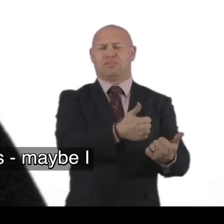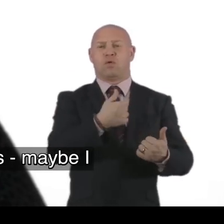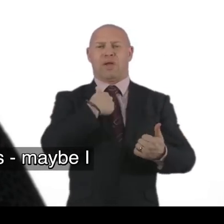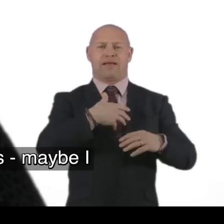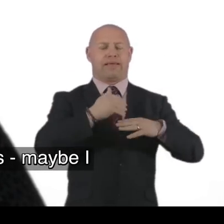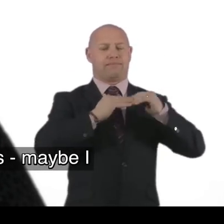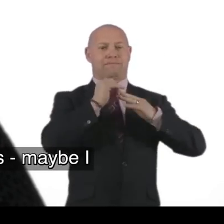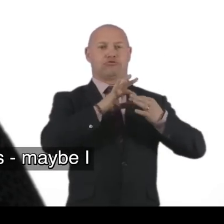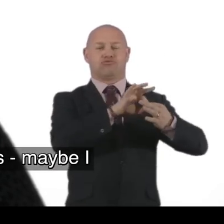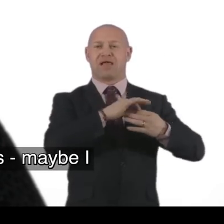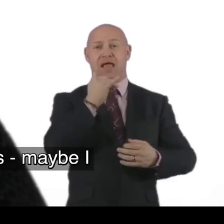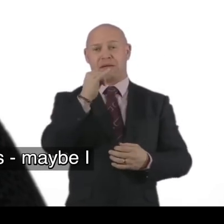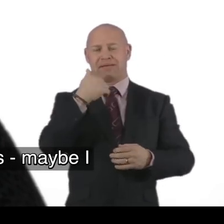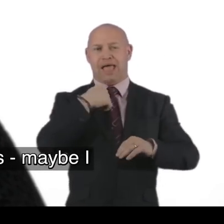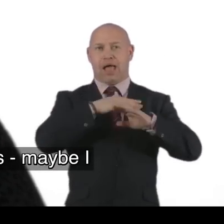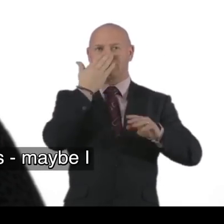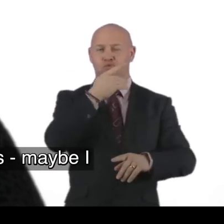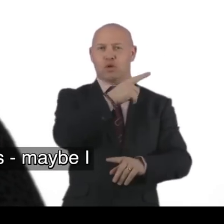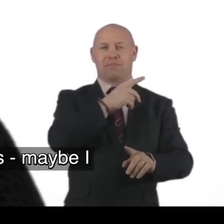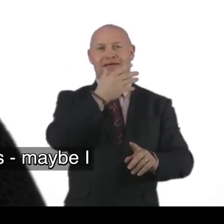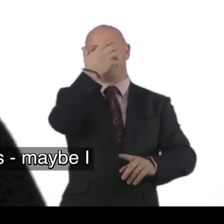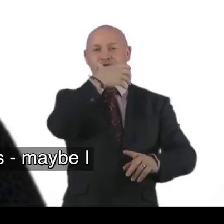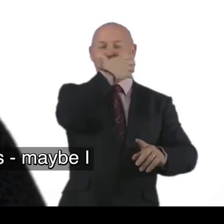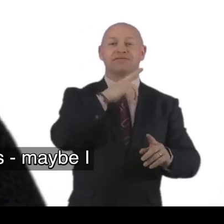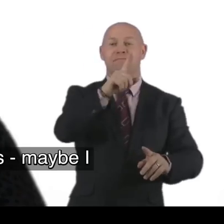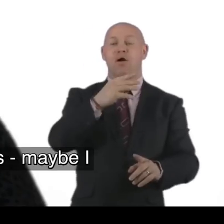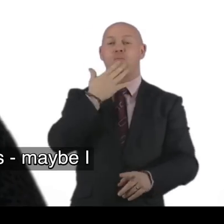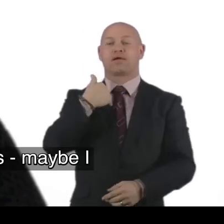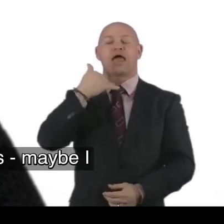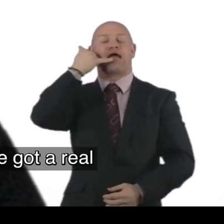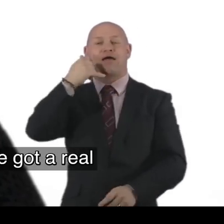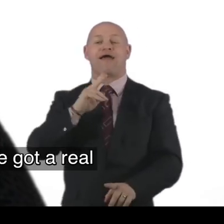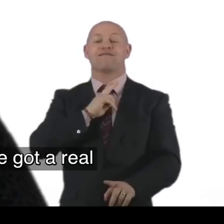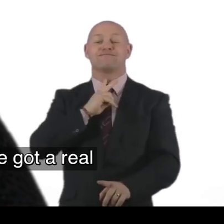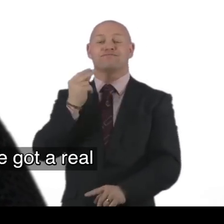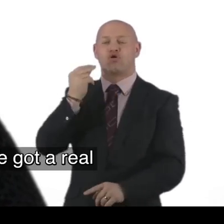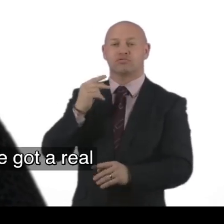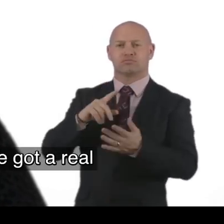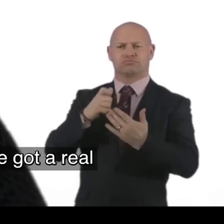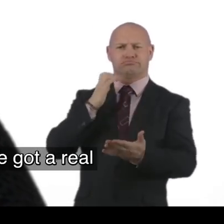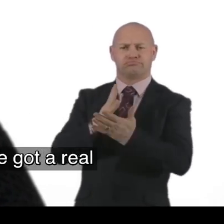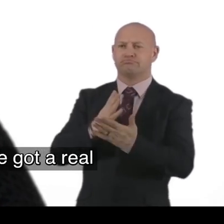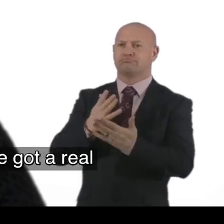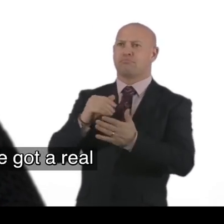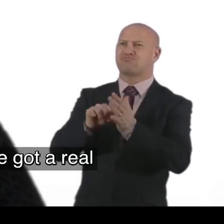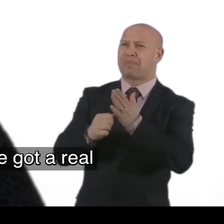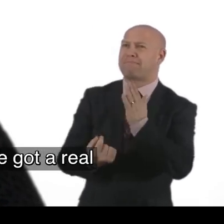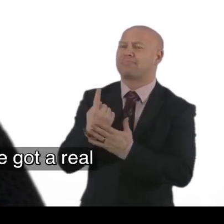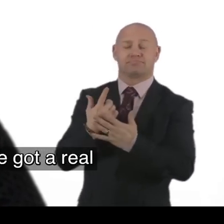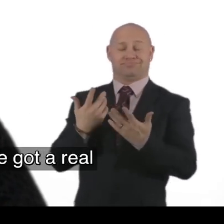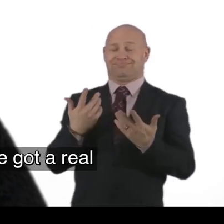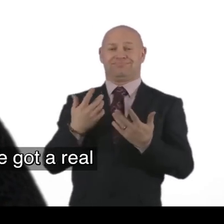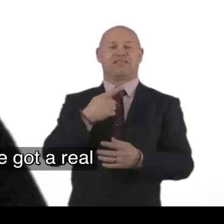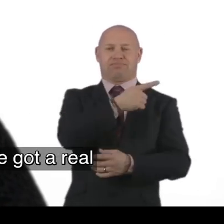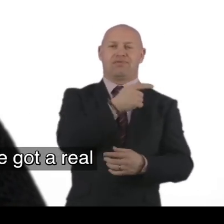build up a relationship. Over the years. I mean. Maybe I don't know them. Face to face. But. When the voice. on the phone. I've got a real problem.